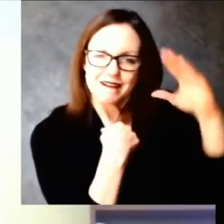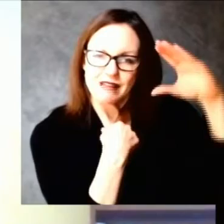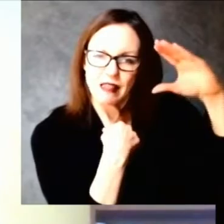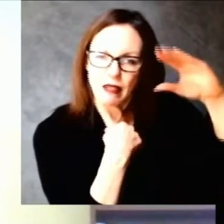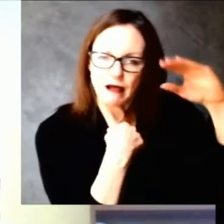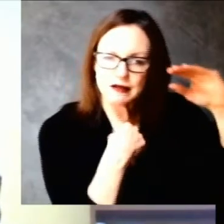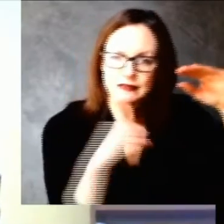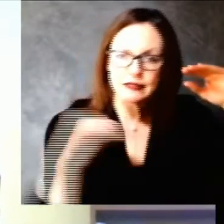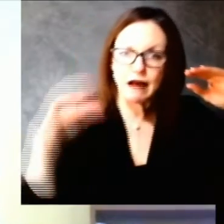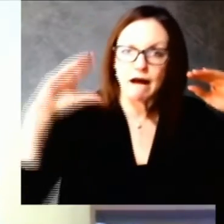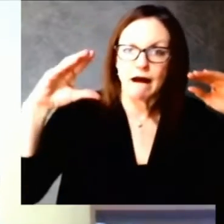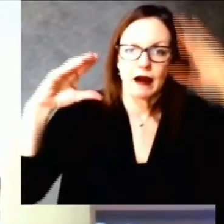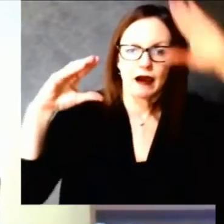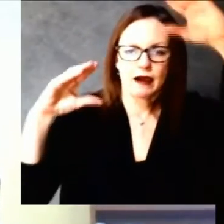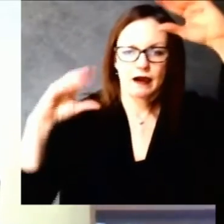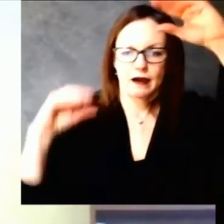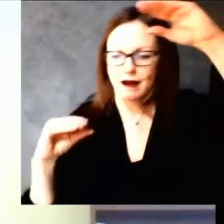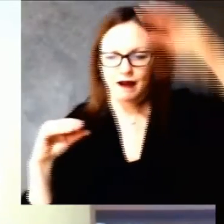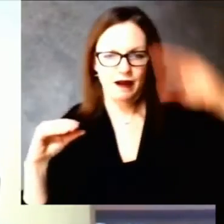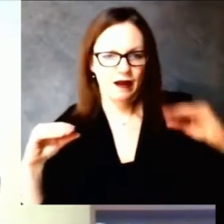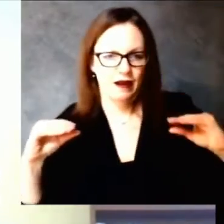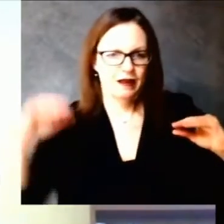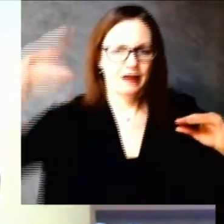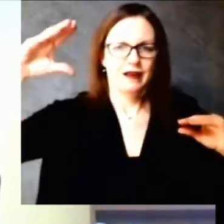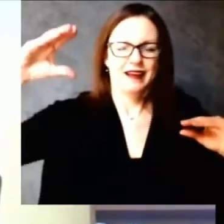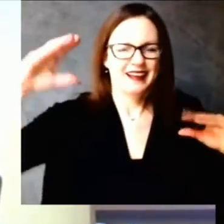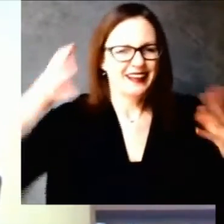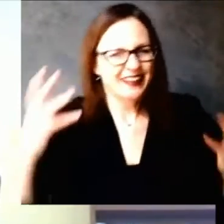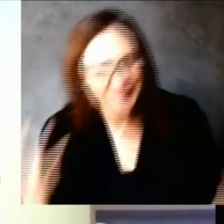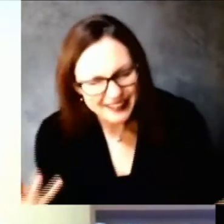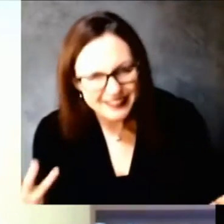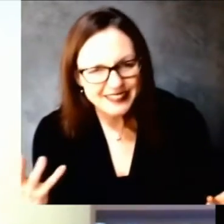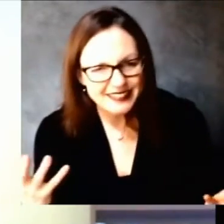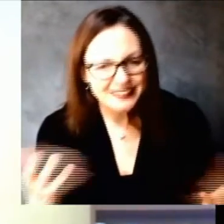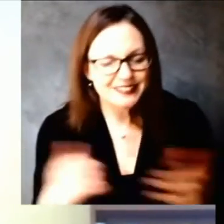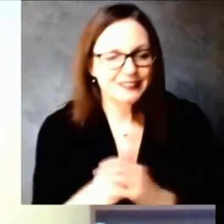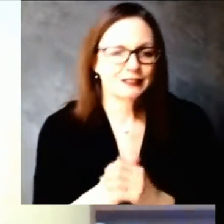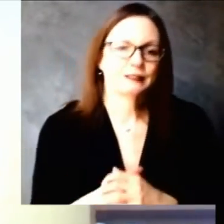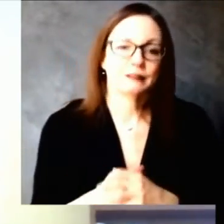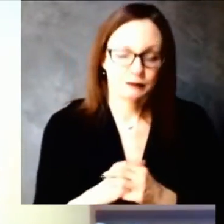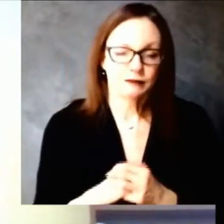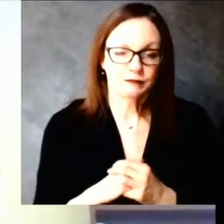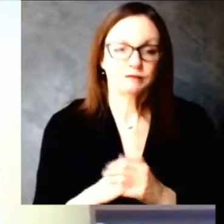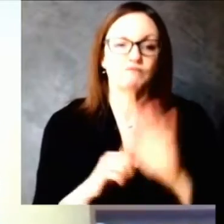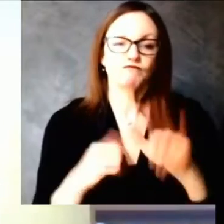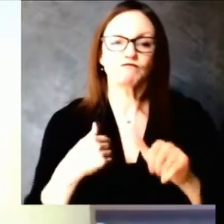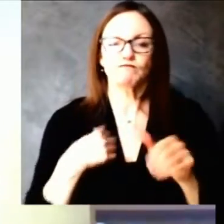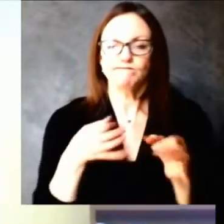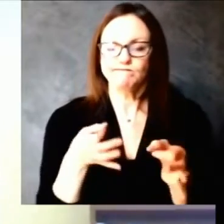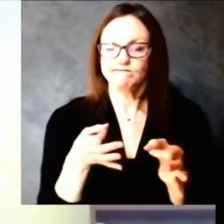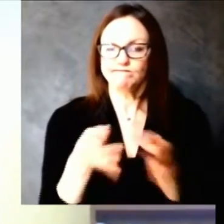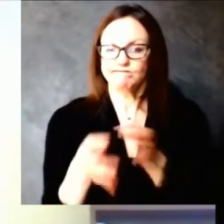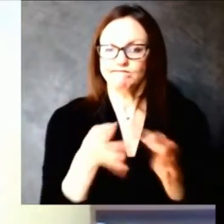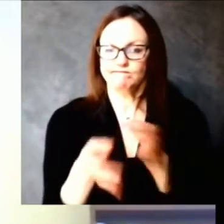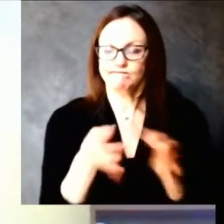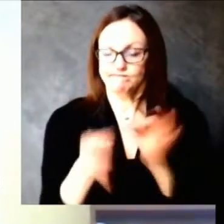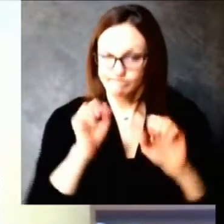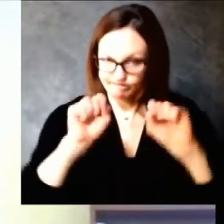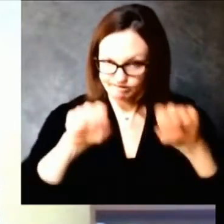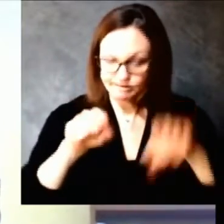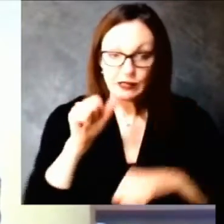health officers looking at the map yesterday and one of the things that they noted um is that in many of the rural counties